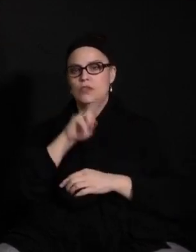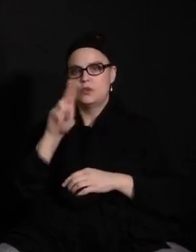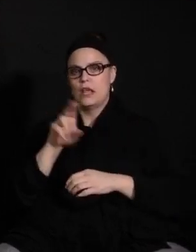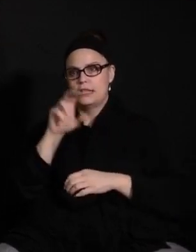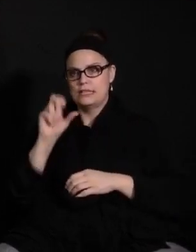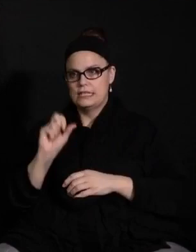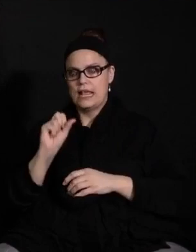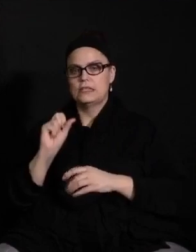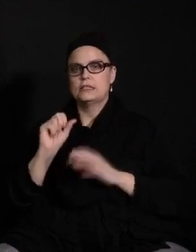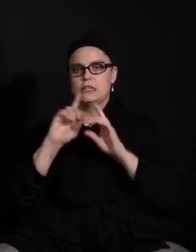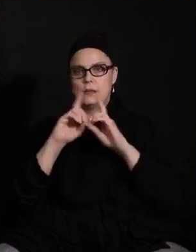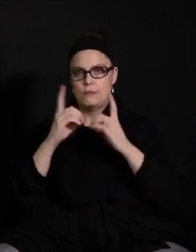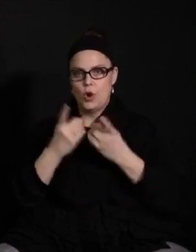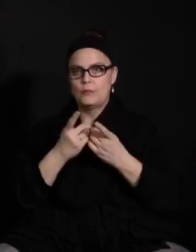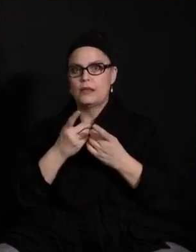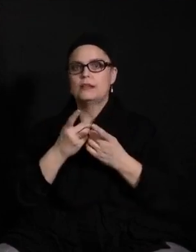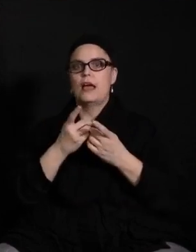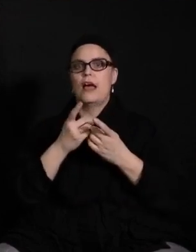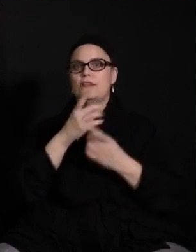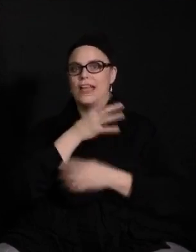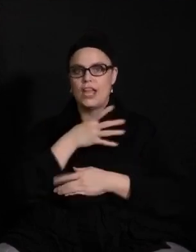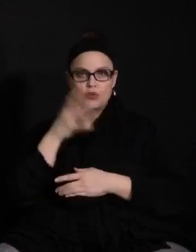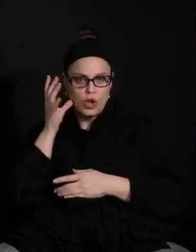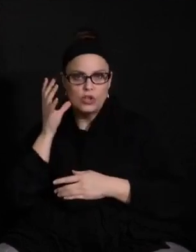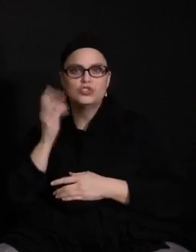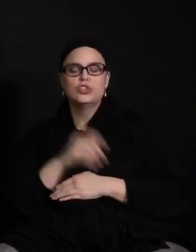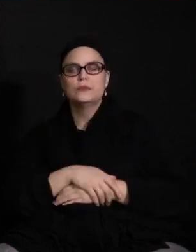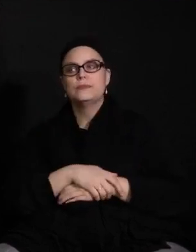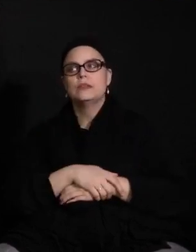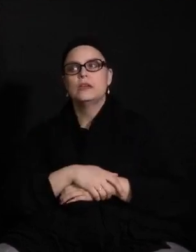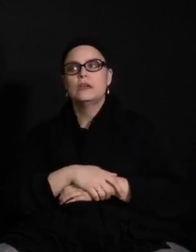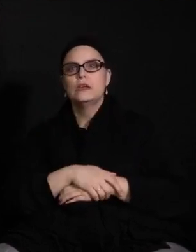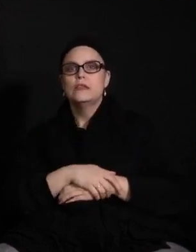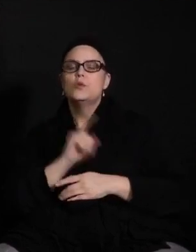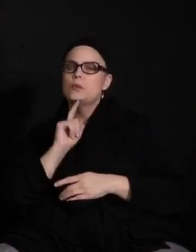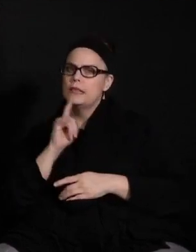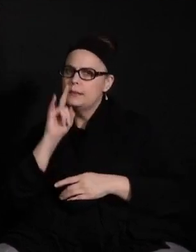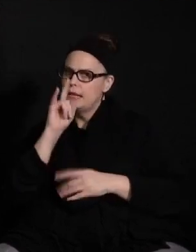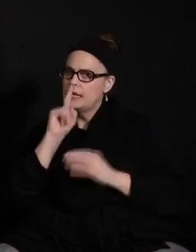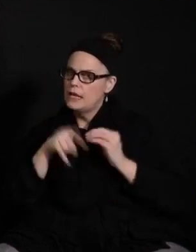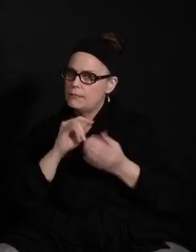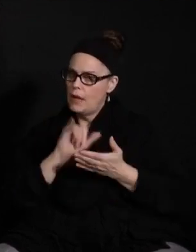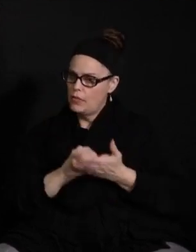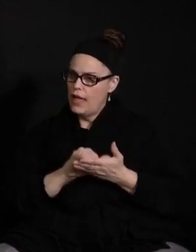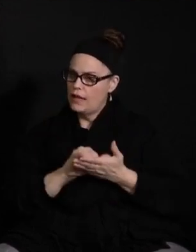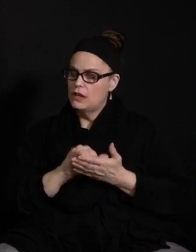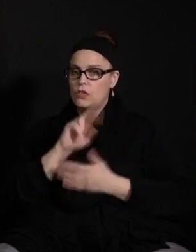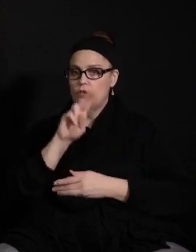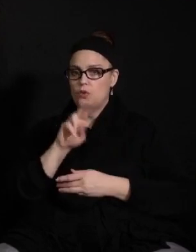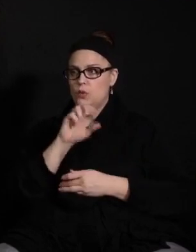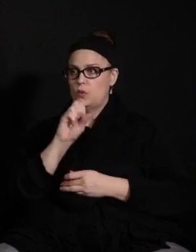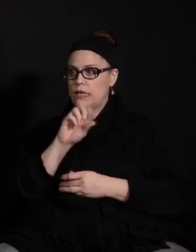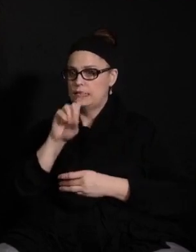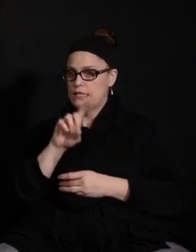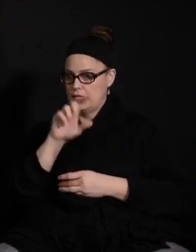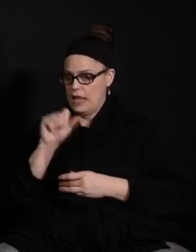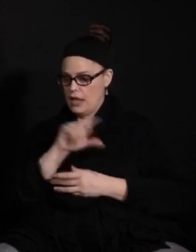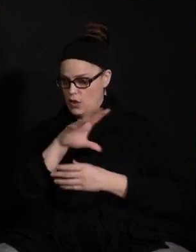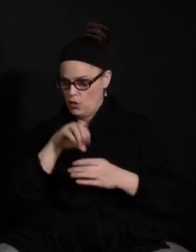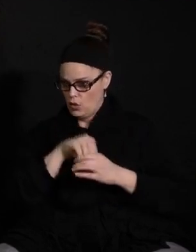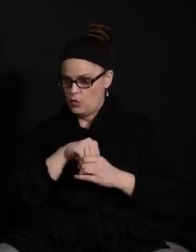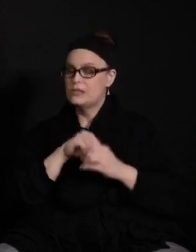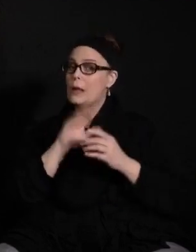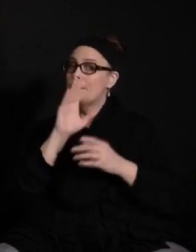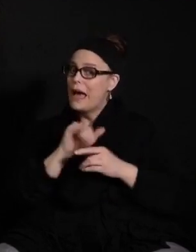Agriculture. So if it seems like we're a little bit picky about that, it's because, by definition, the USDA includes or